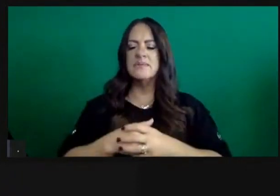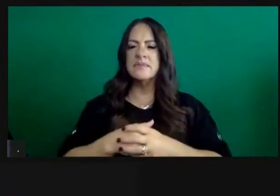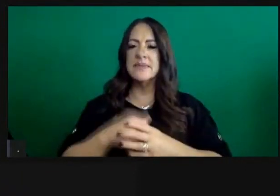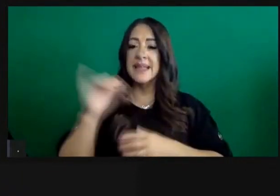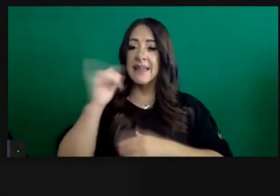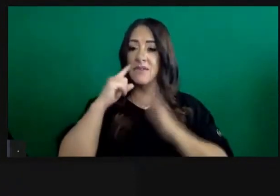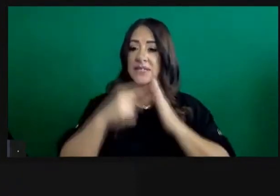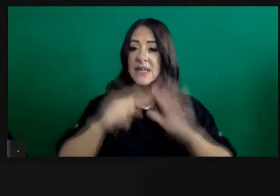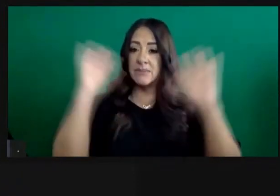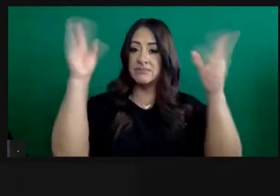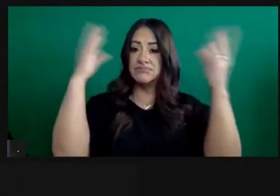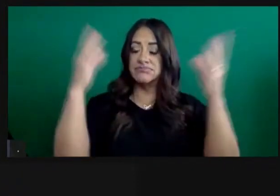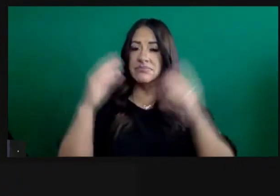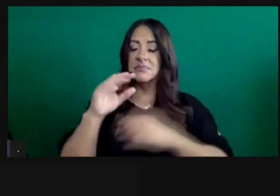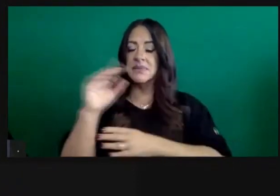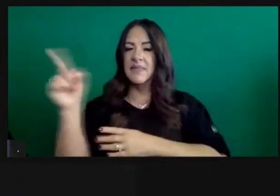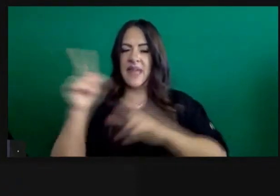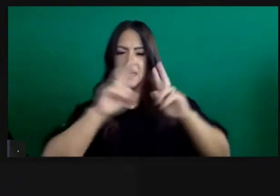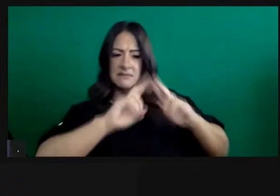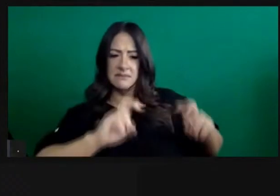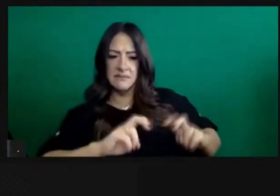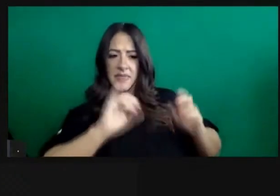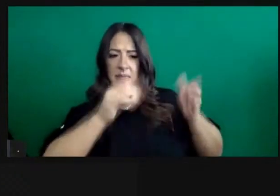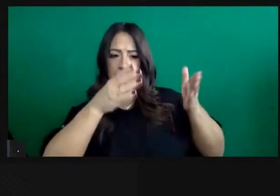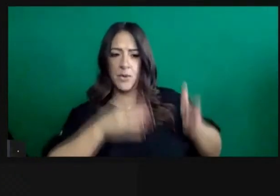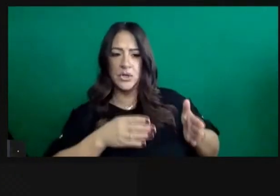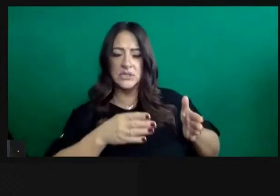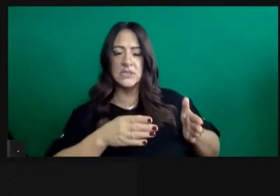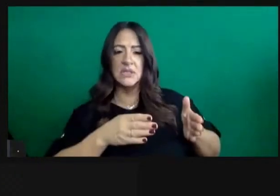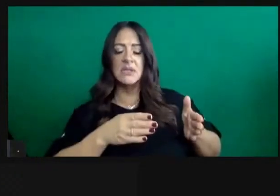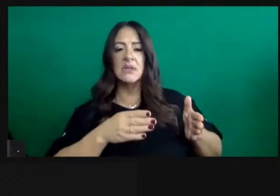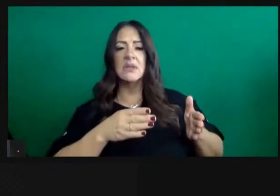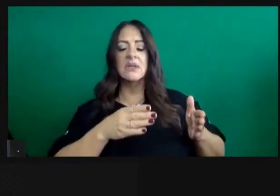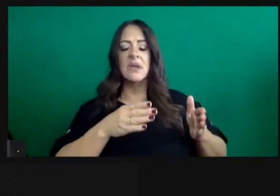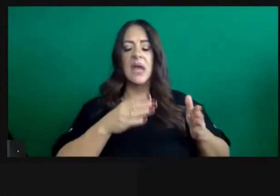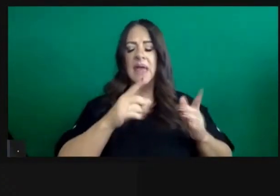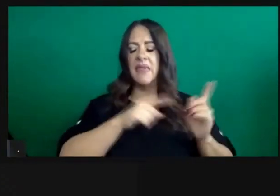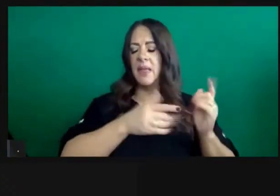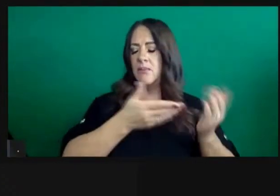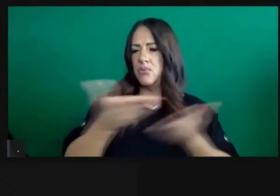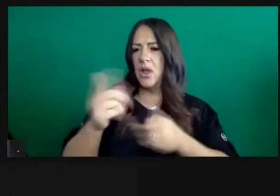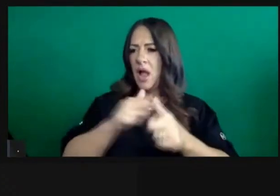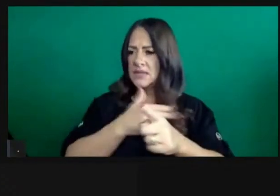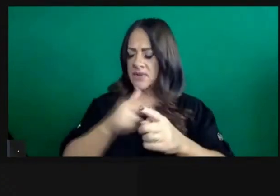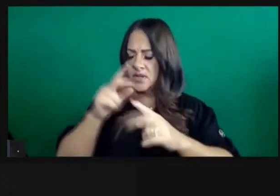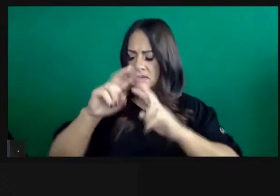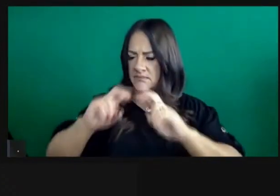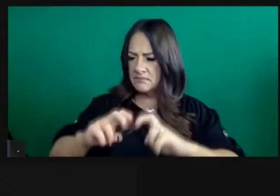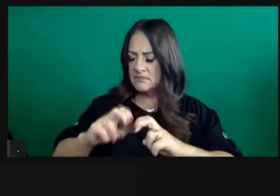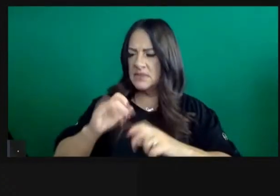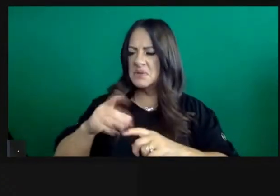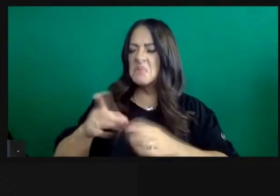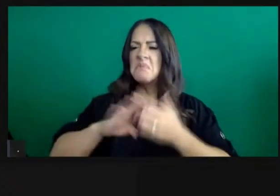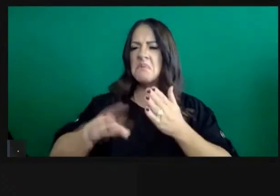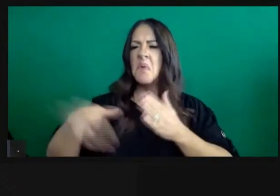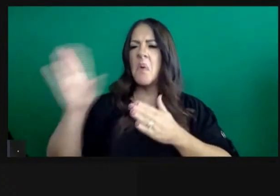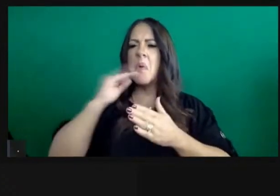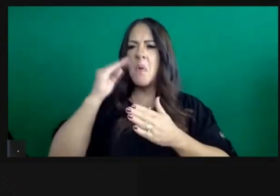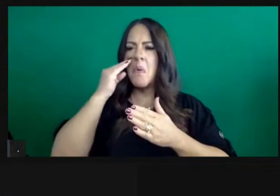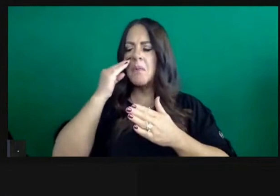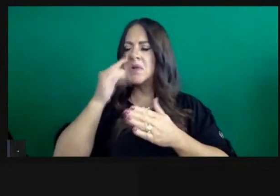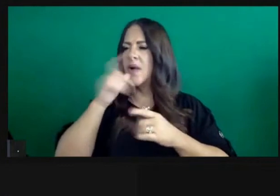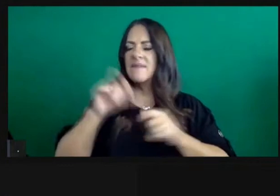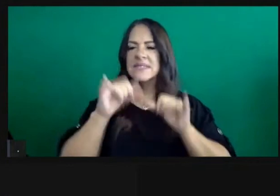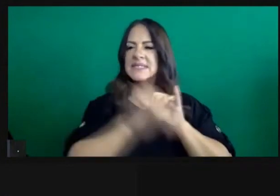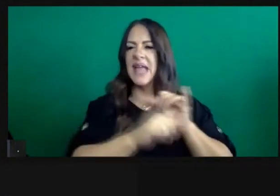assessing patients and releasing them to stay at home because they aren't quite sick enough to need